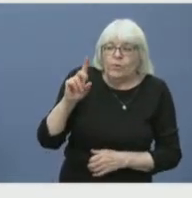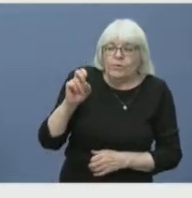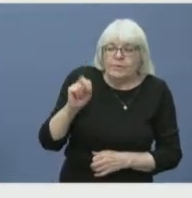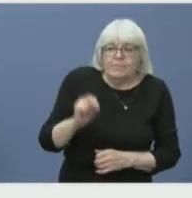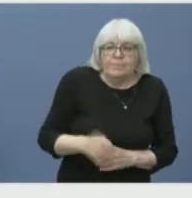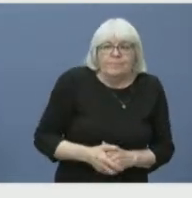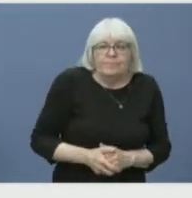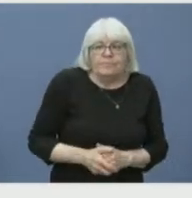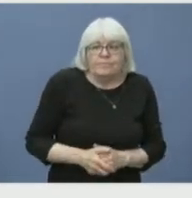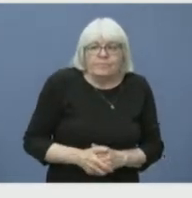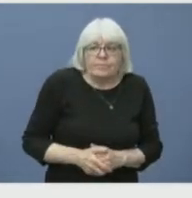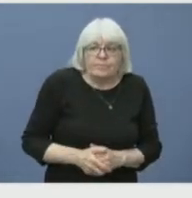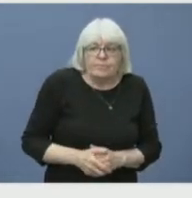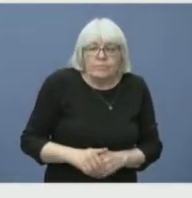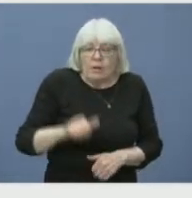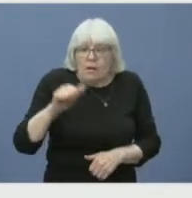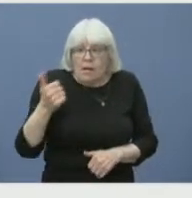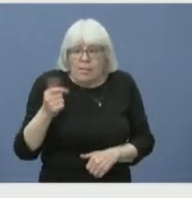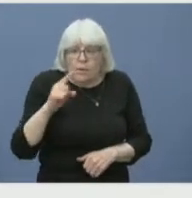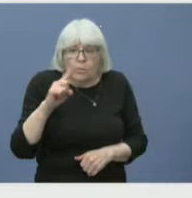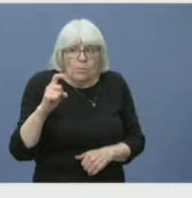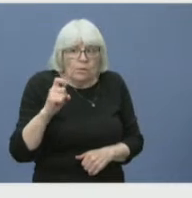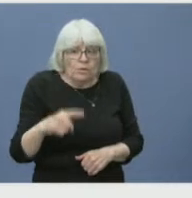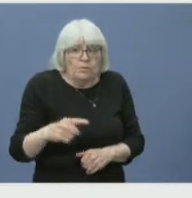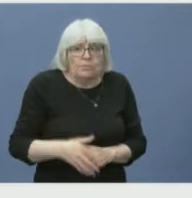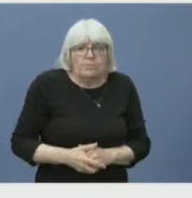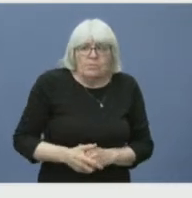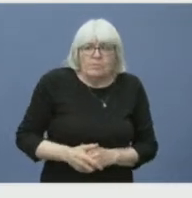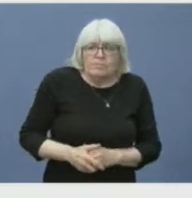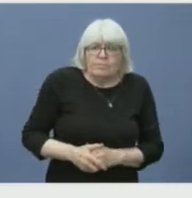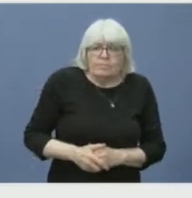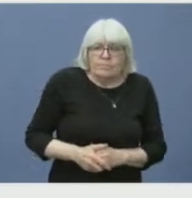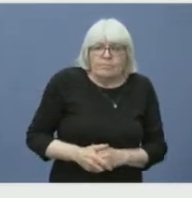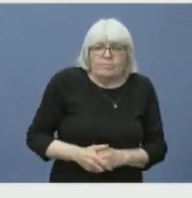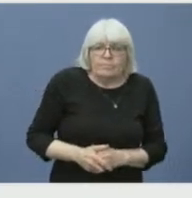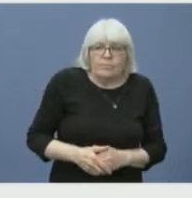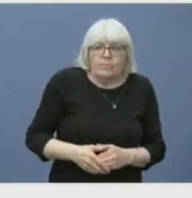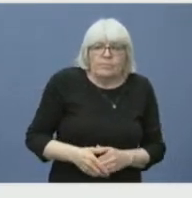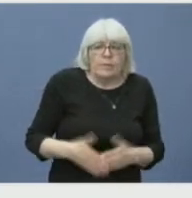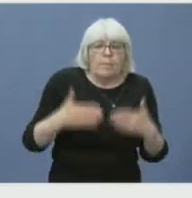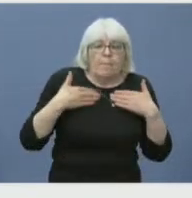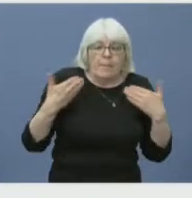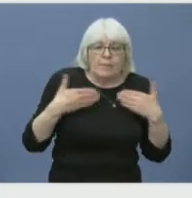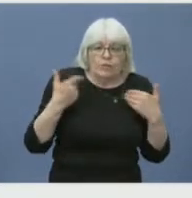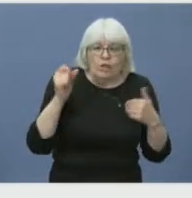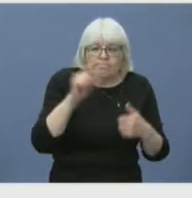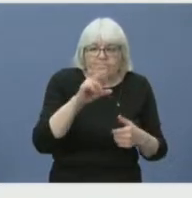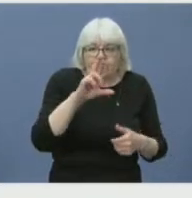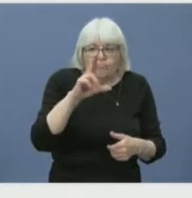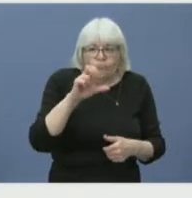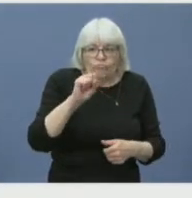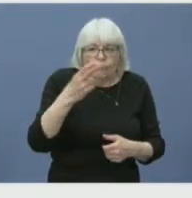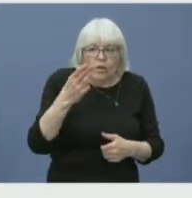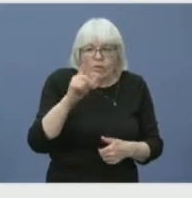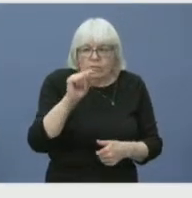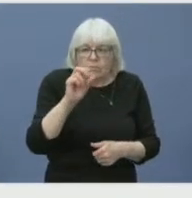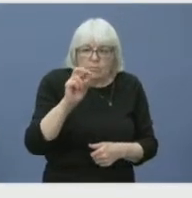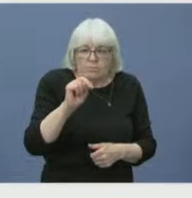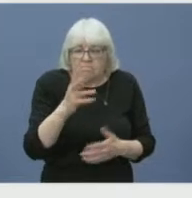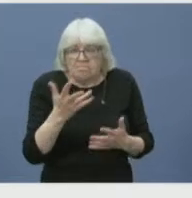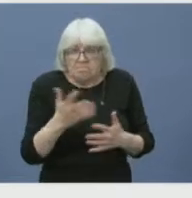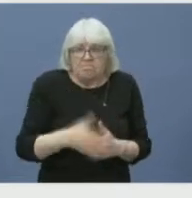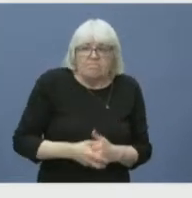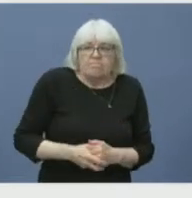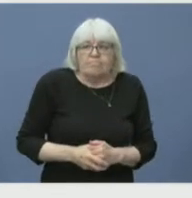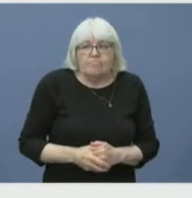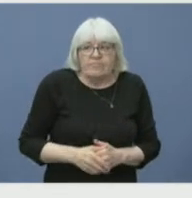Yes, thank you for that. I believe this question will be directed to Minister Rushton, though I may be wrong. I understand volunteer firefighters have been